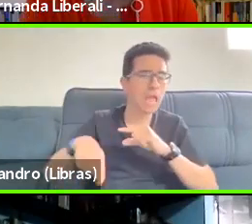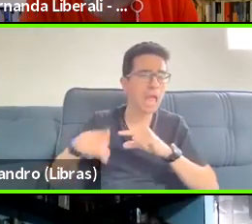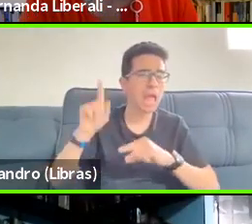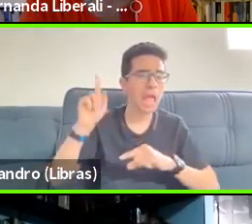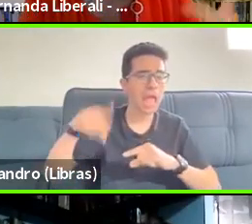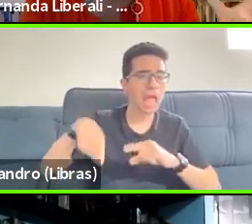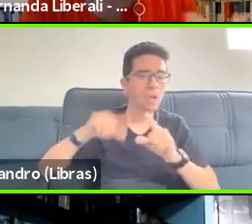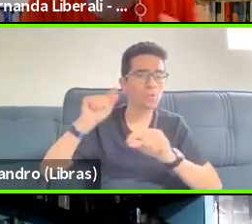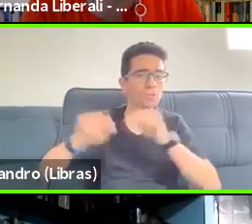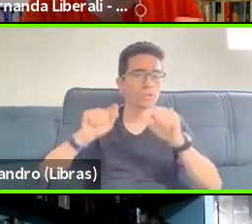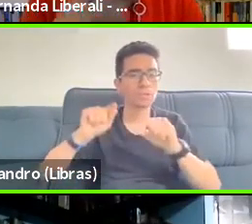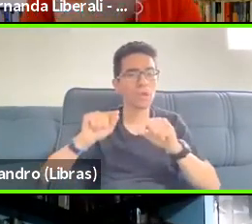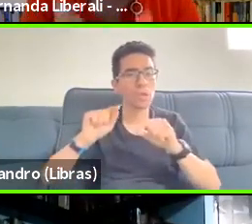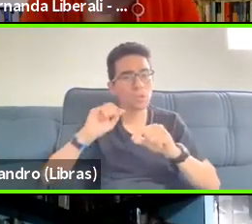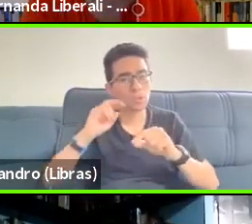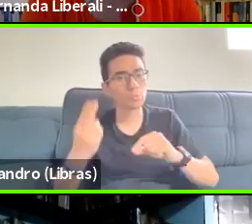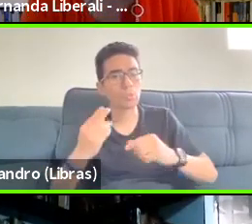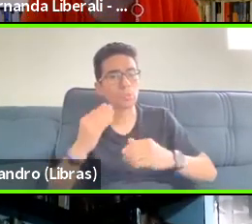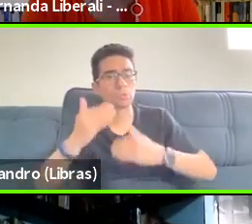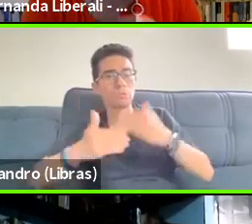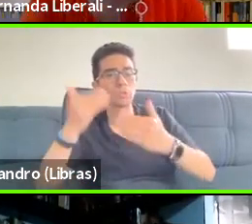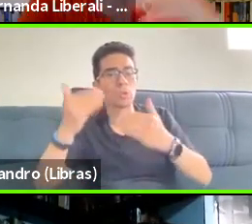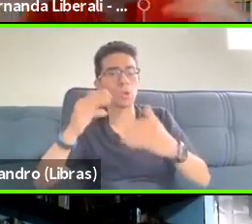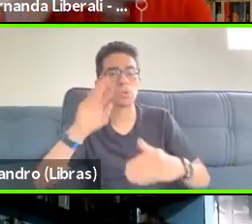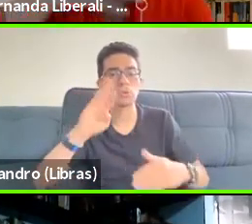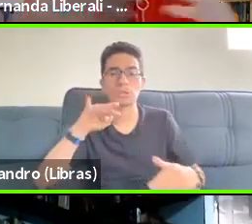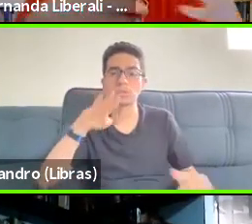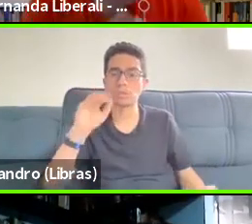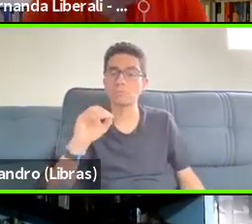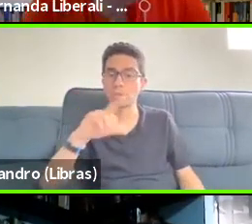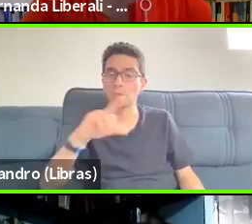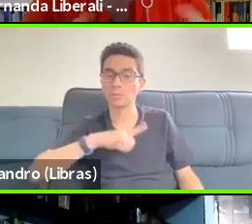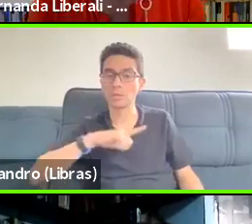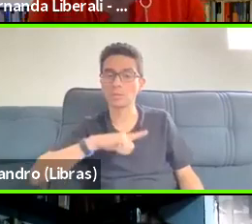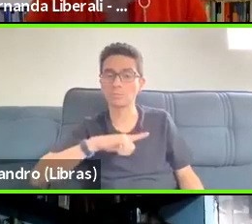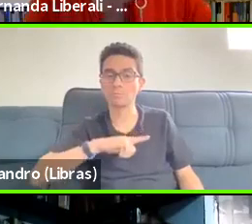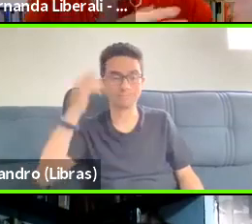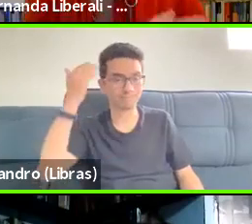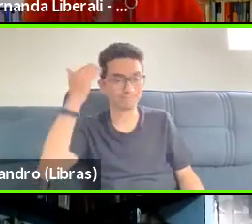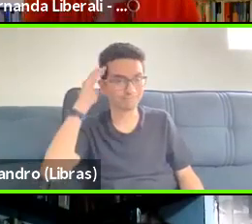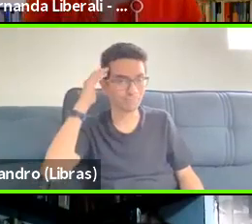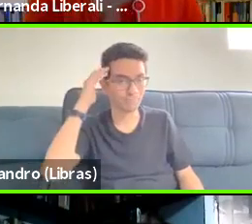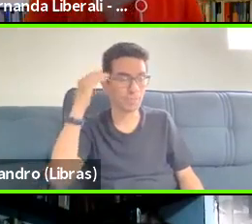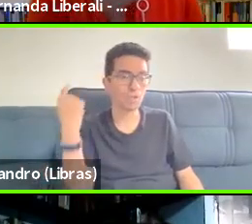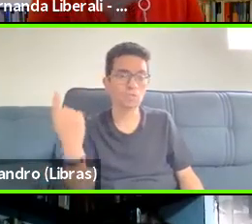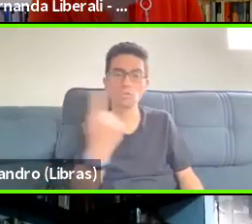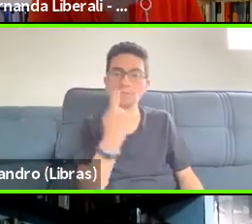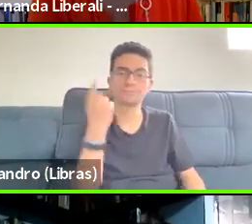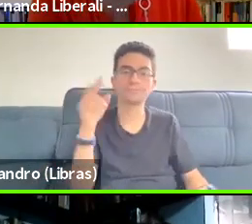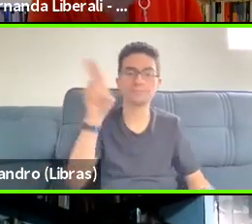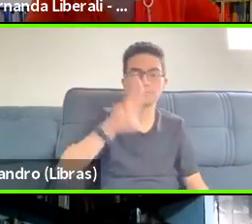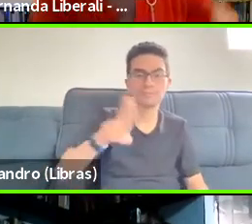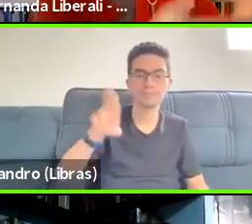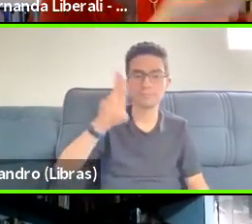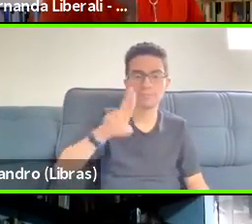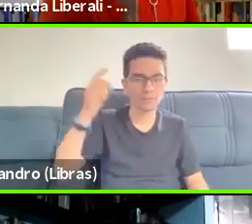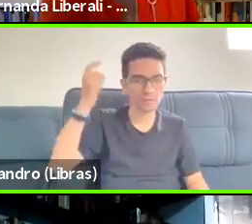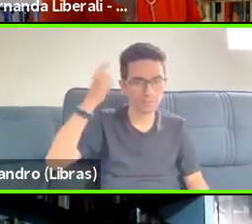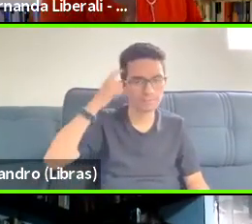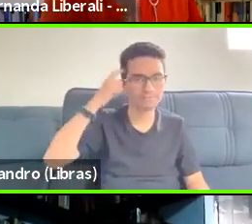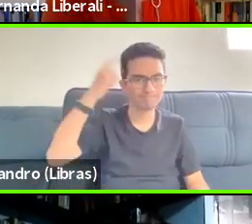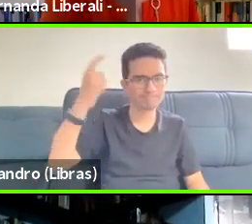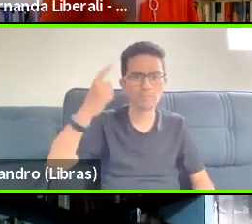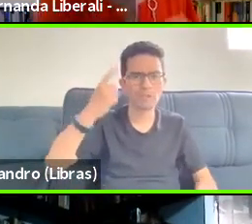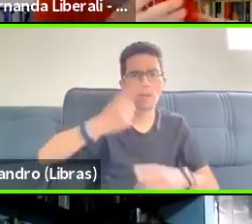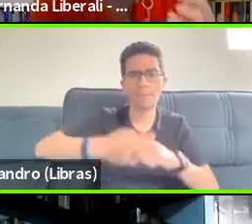uh, the new London group idea of multiliteracy because we see connections. But because we have a Vygotskyan tradition in the afraid